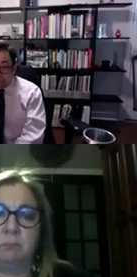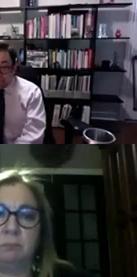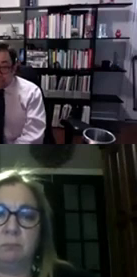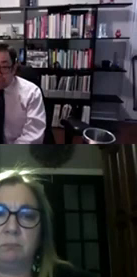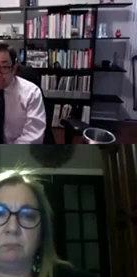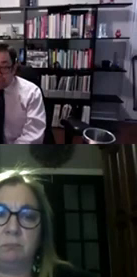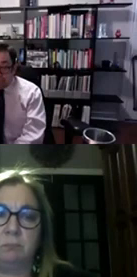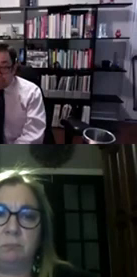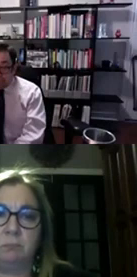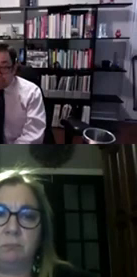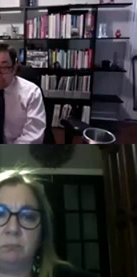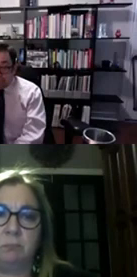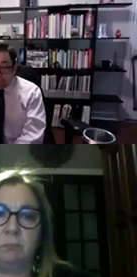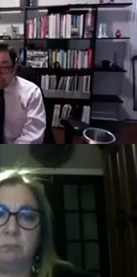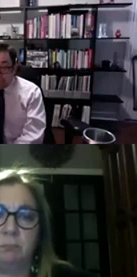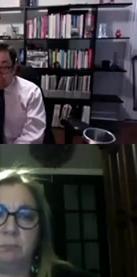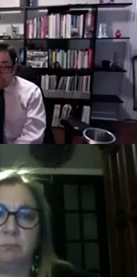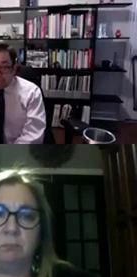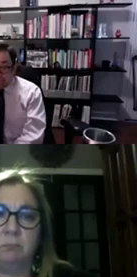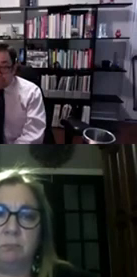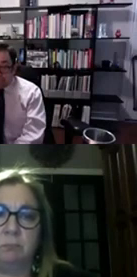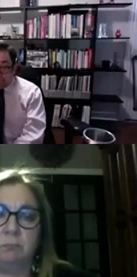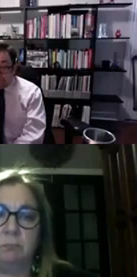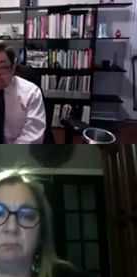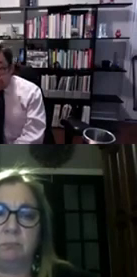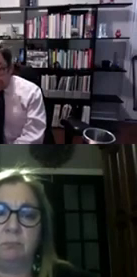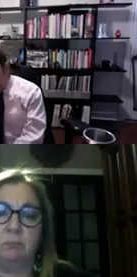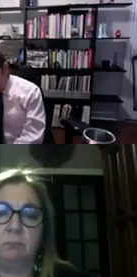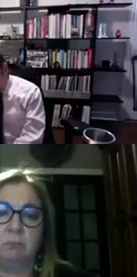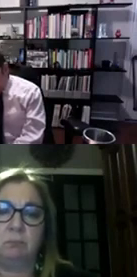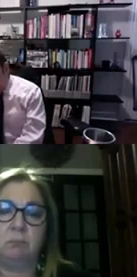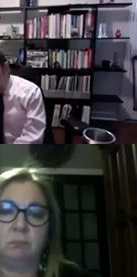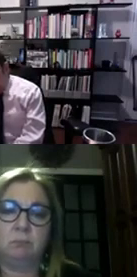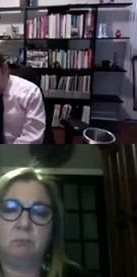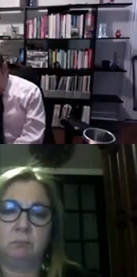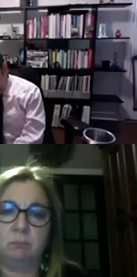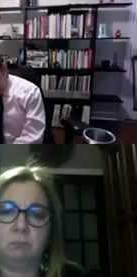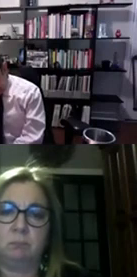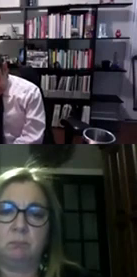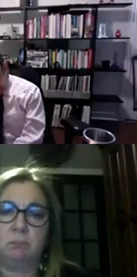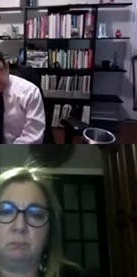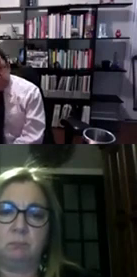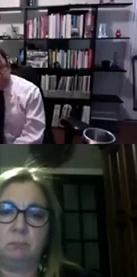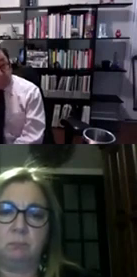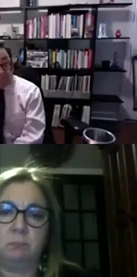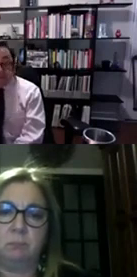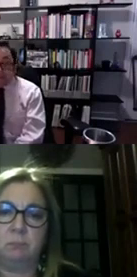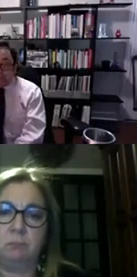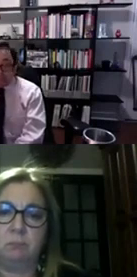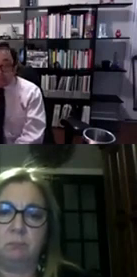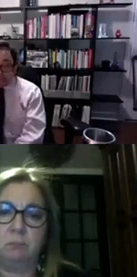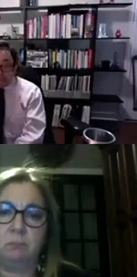so many areas right um so unfortunately our time is um um